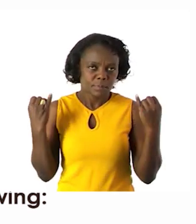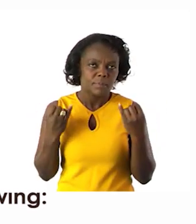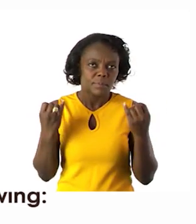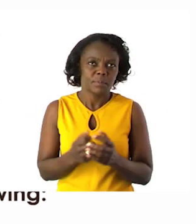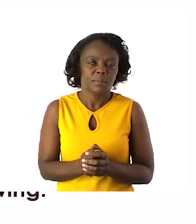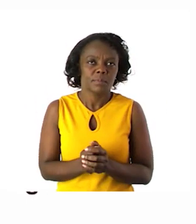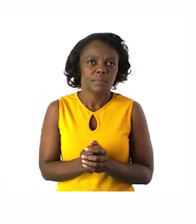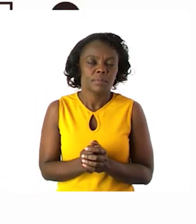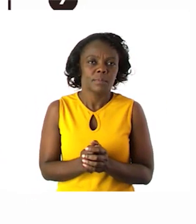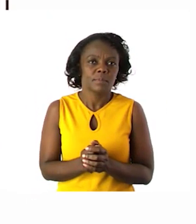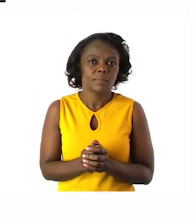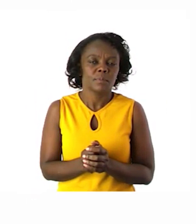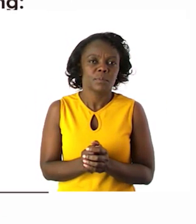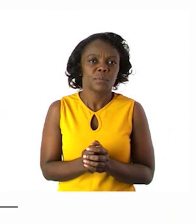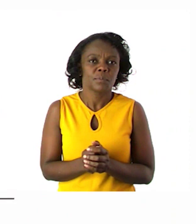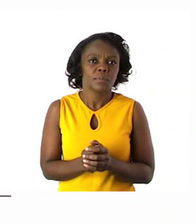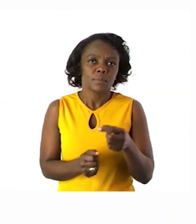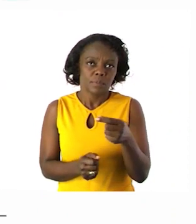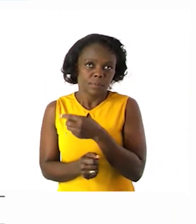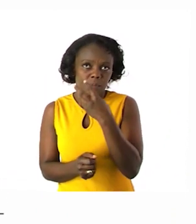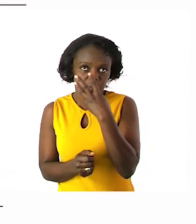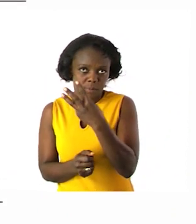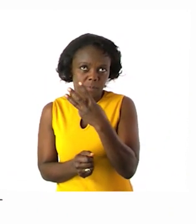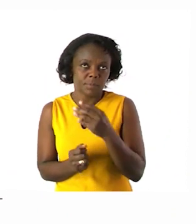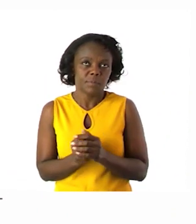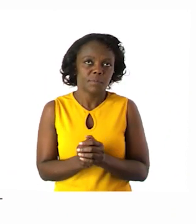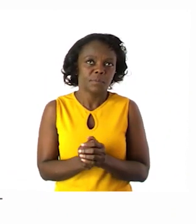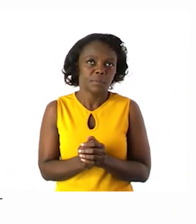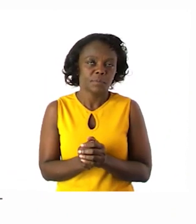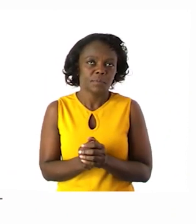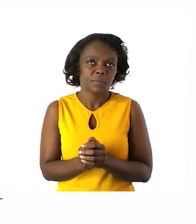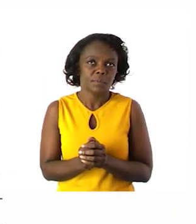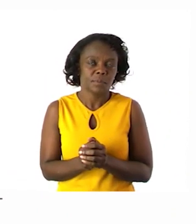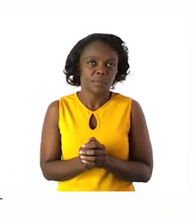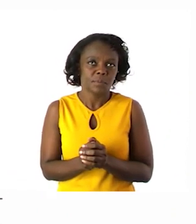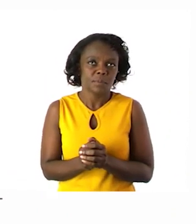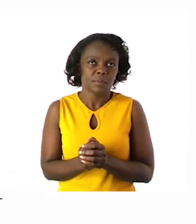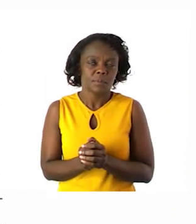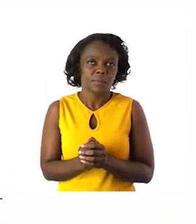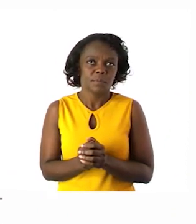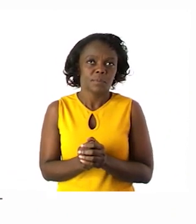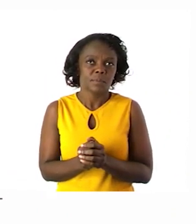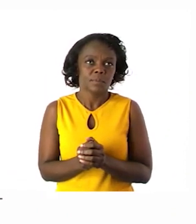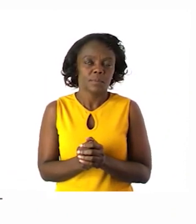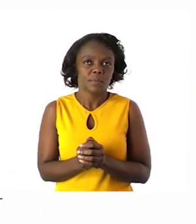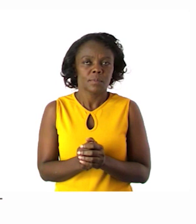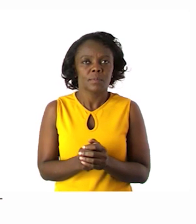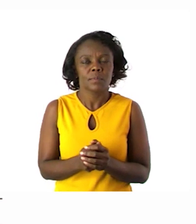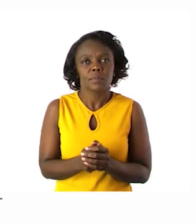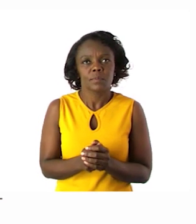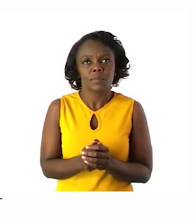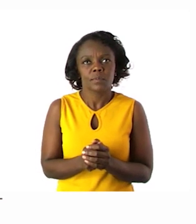That was the grade 2. The grade 3 please you can do that. You start with the grade 2 work just to revise and remind